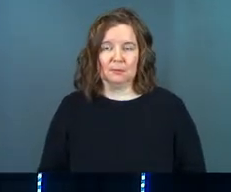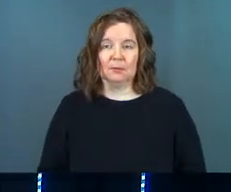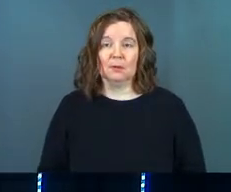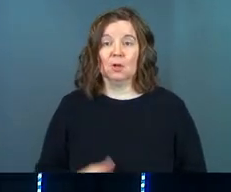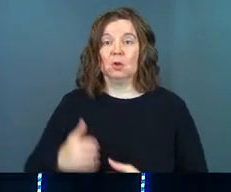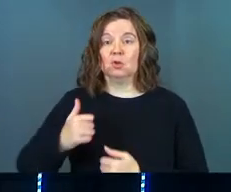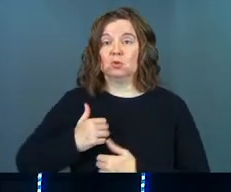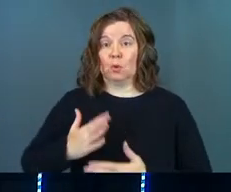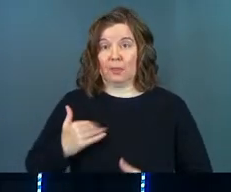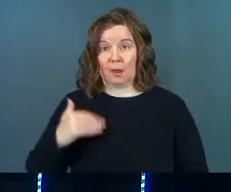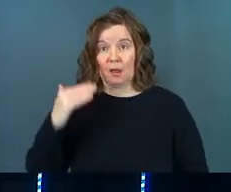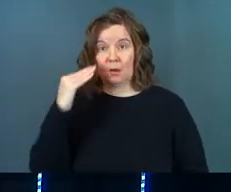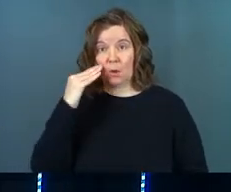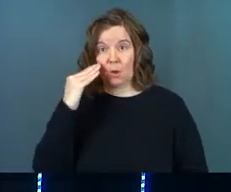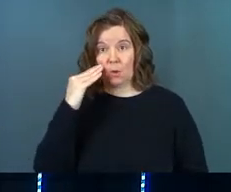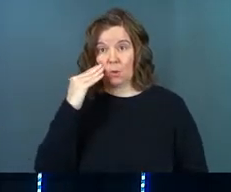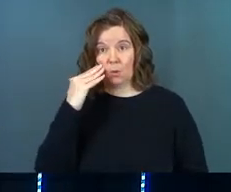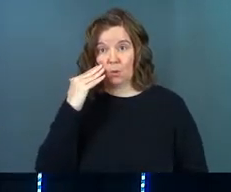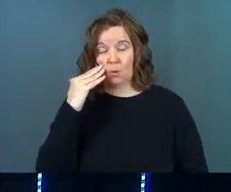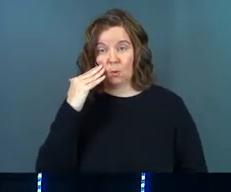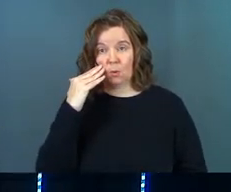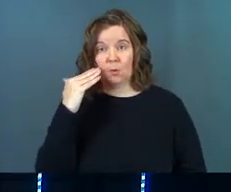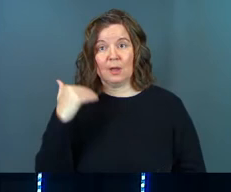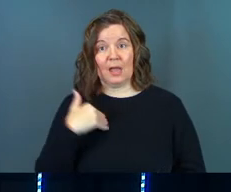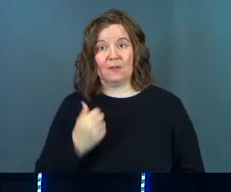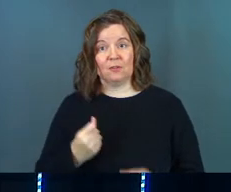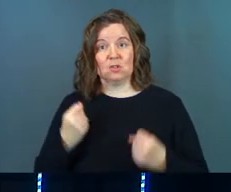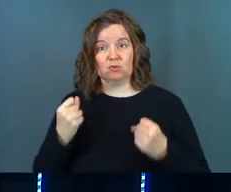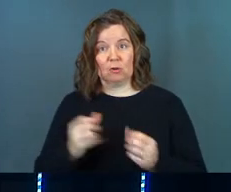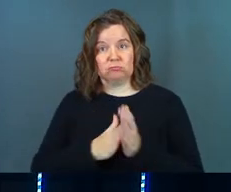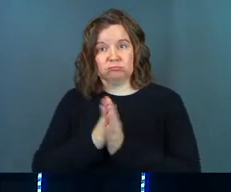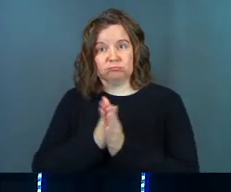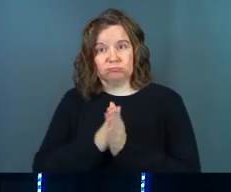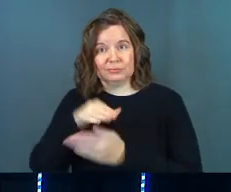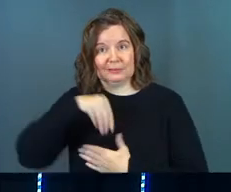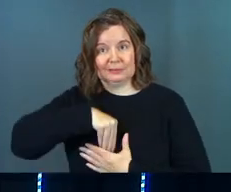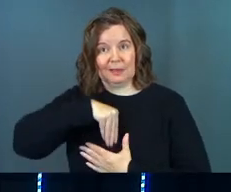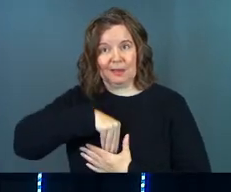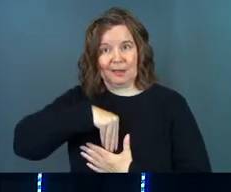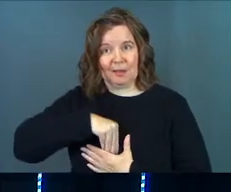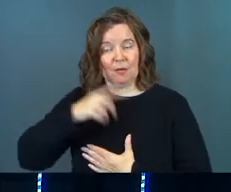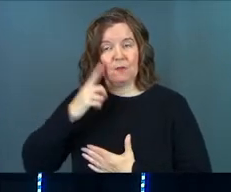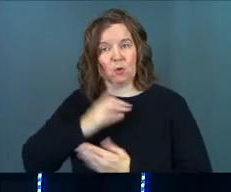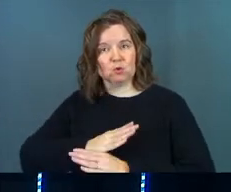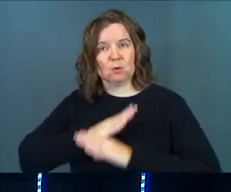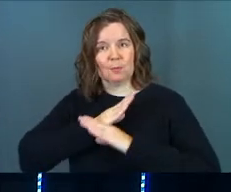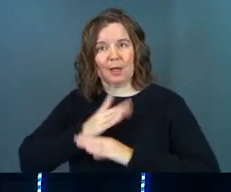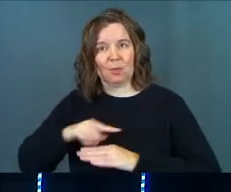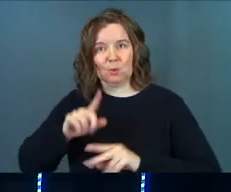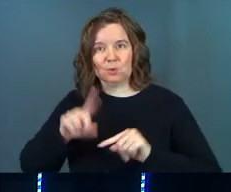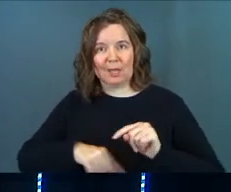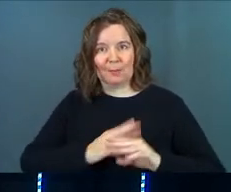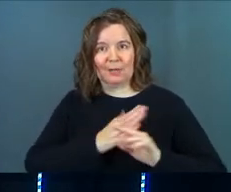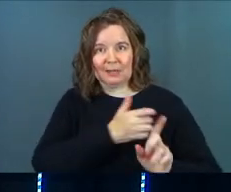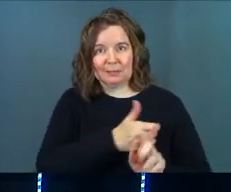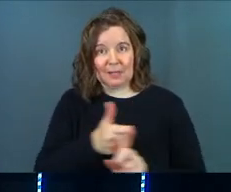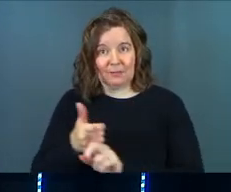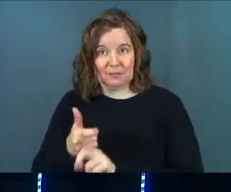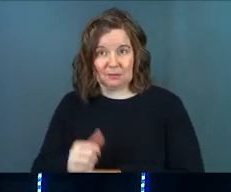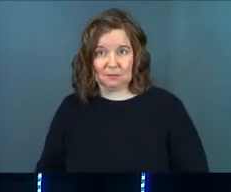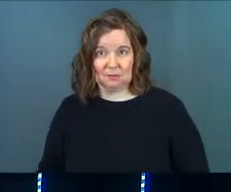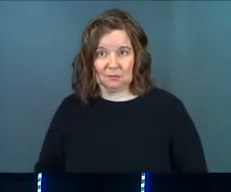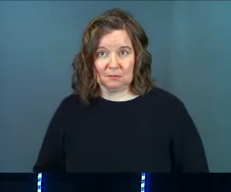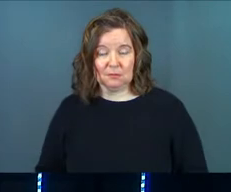The soldiers that I know have a strong drive inside of them to protect those who cannot protect themselves.